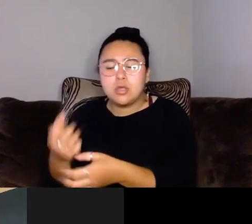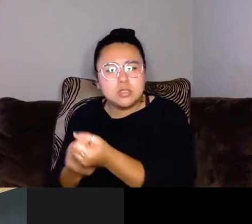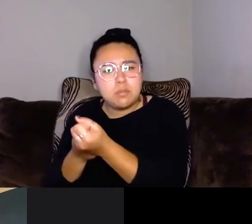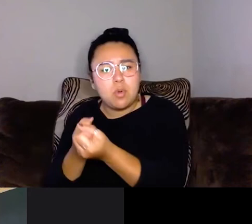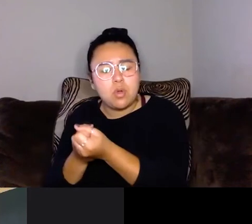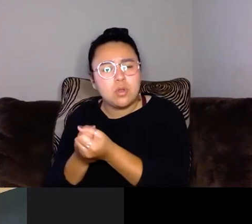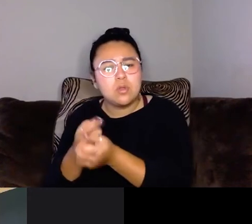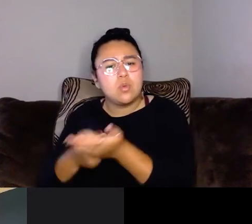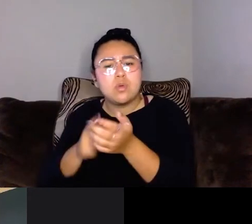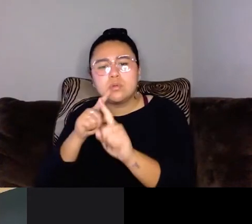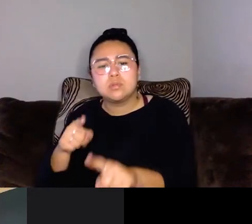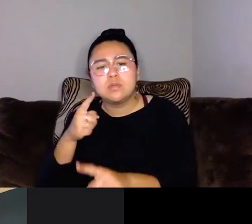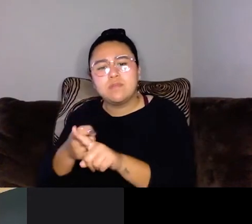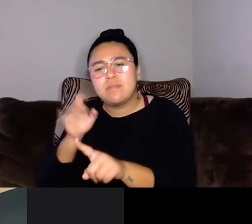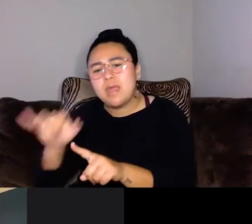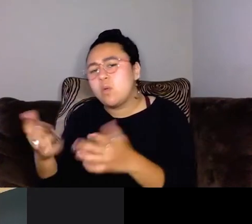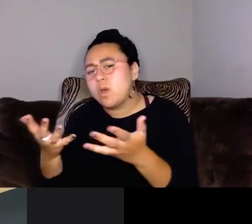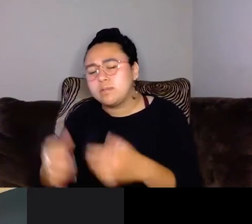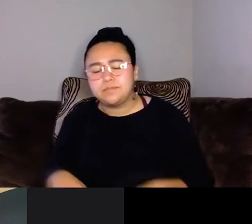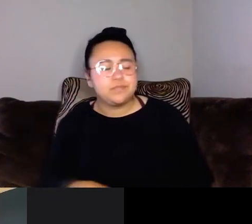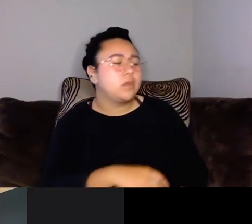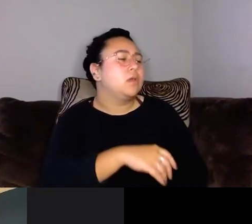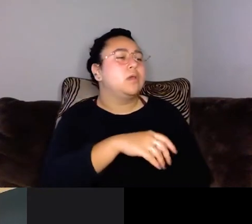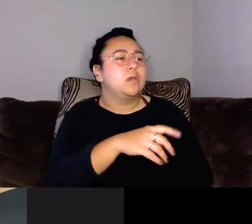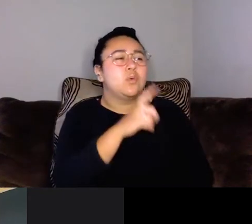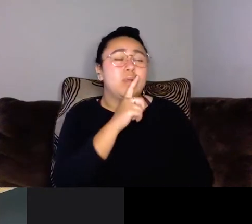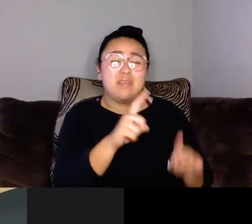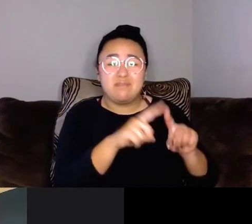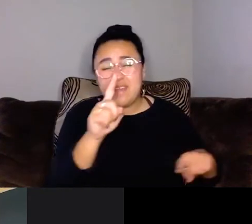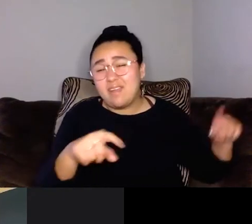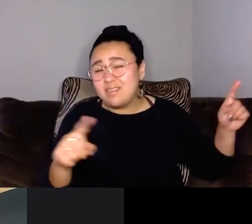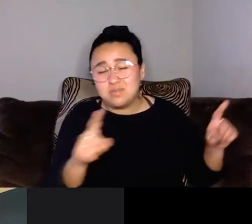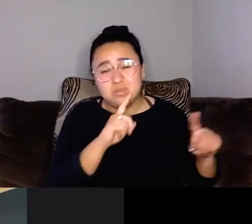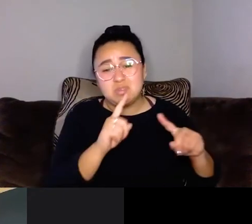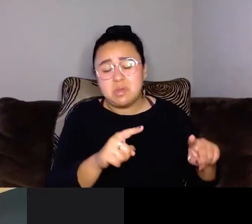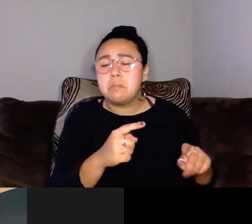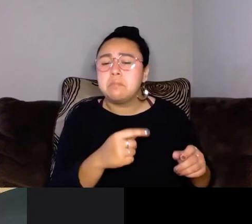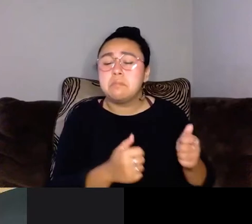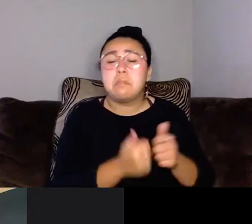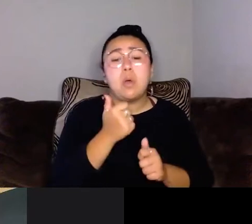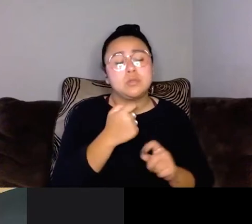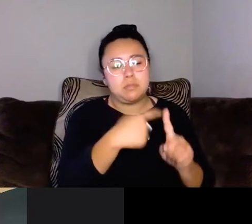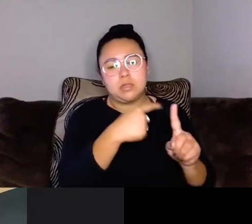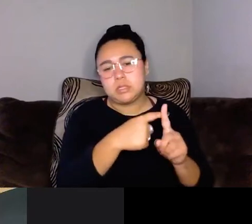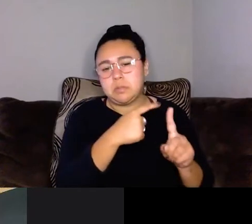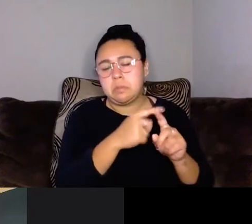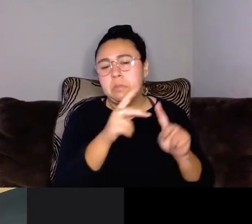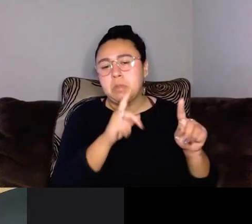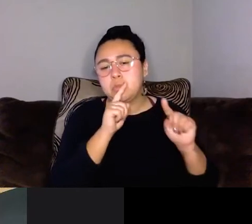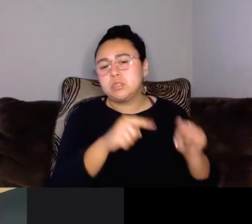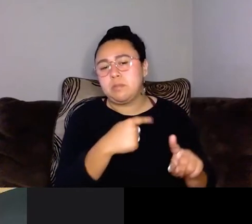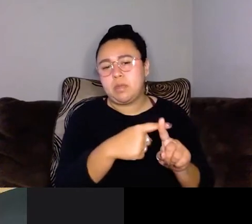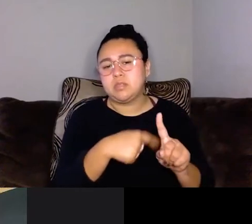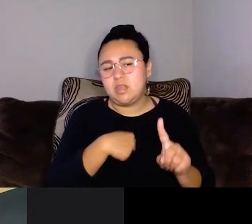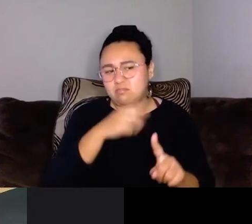kind of responses do you get from that? It's varied. I mostly get positive responses. Um, I also